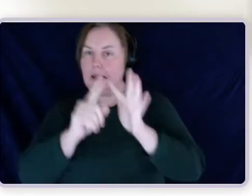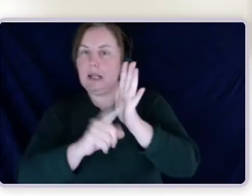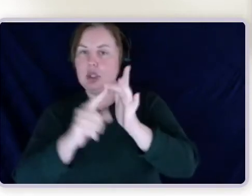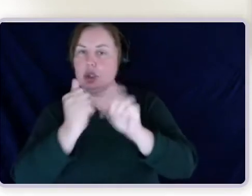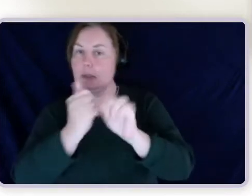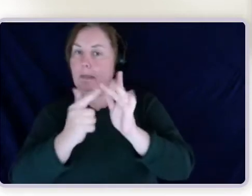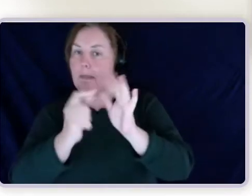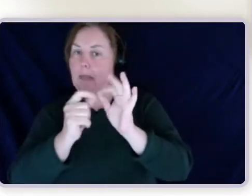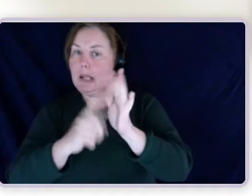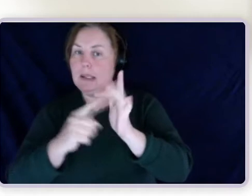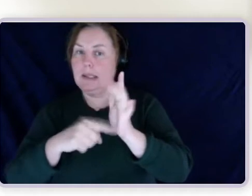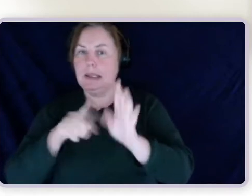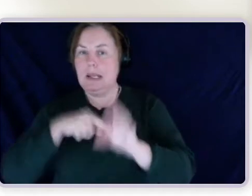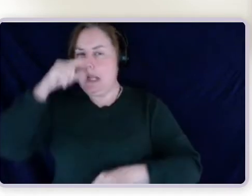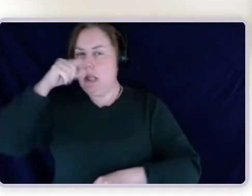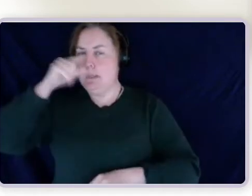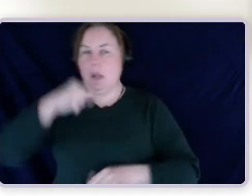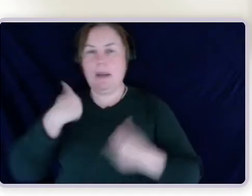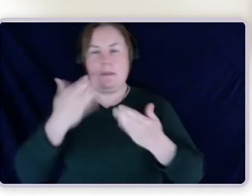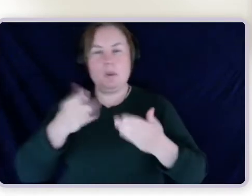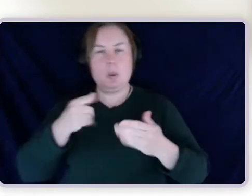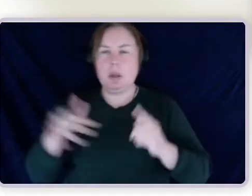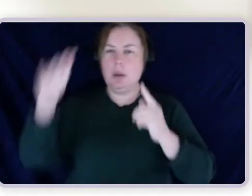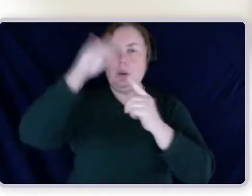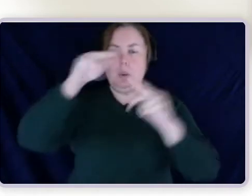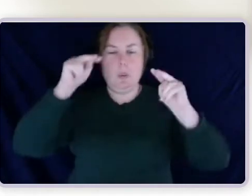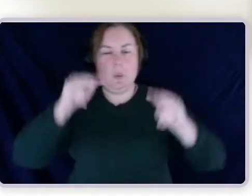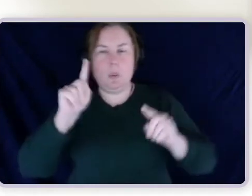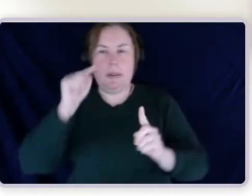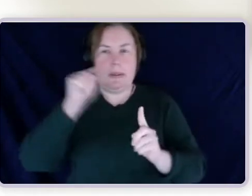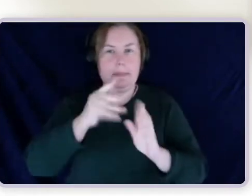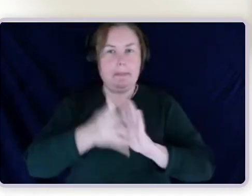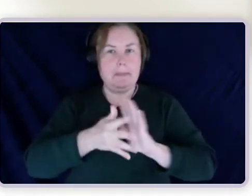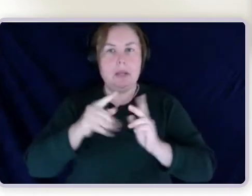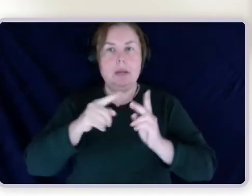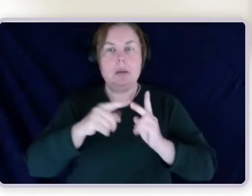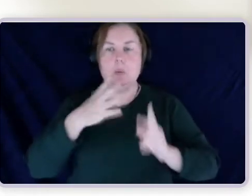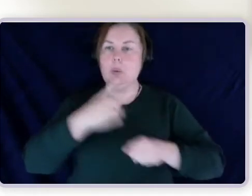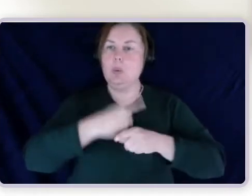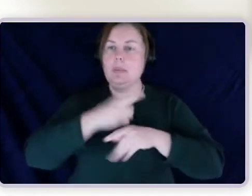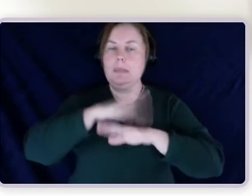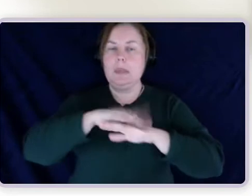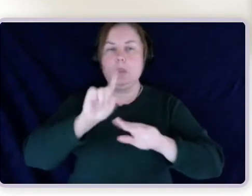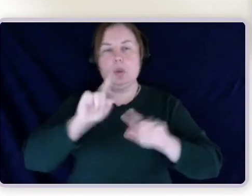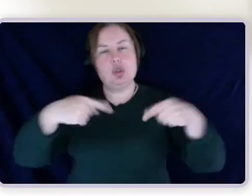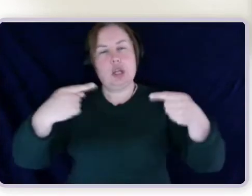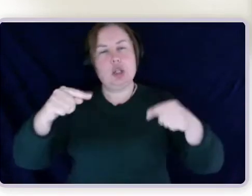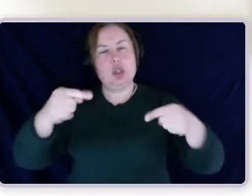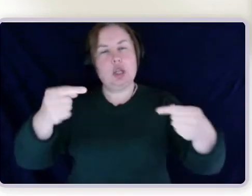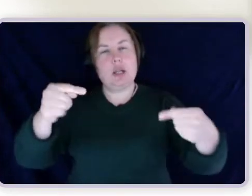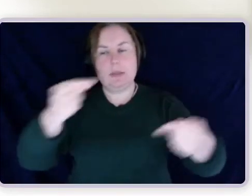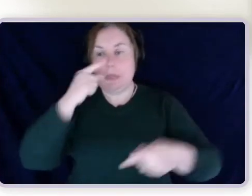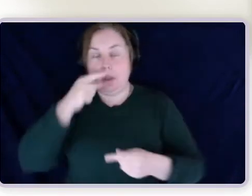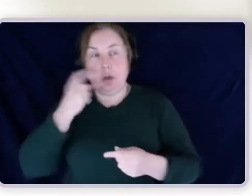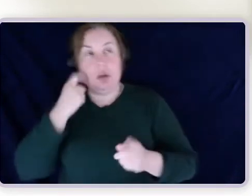overview of what that is, but I'll also be talking about some of the challenges that we see people face when they're trying to access